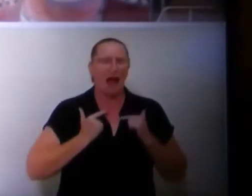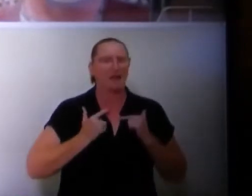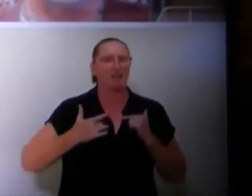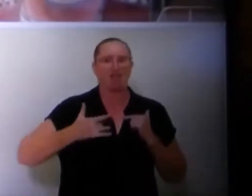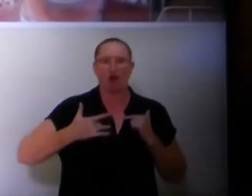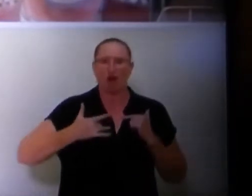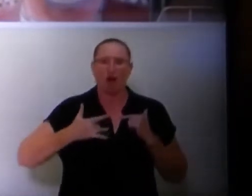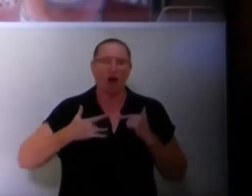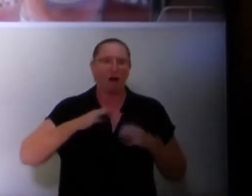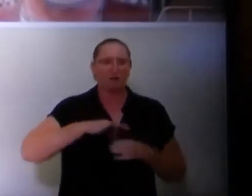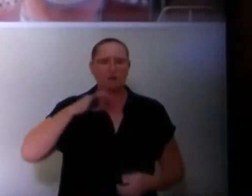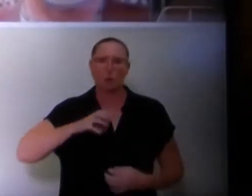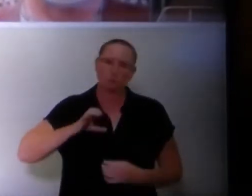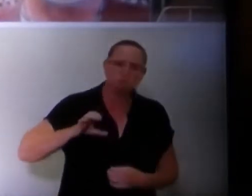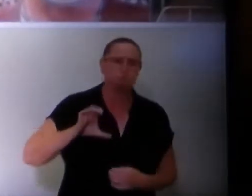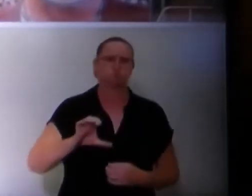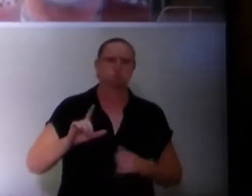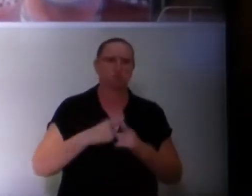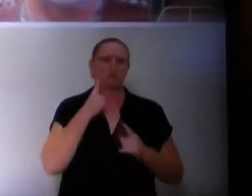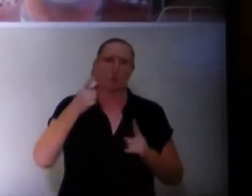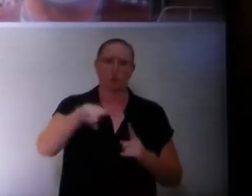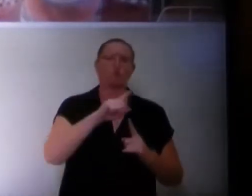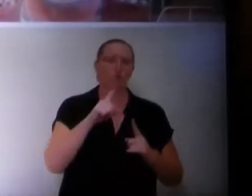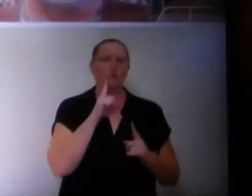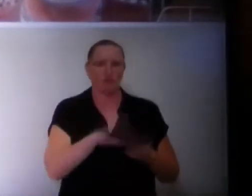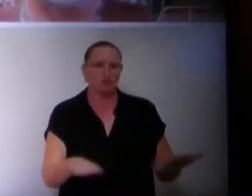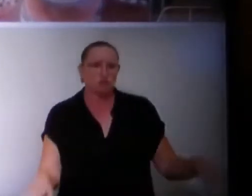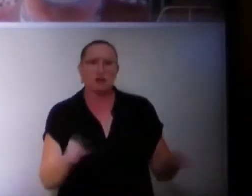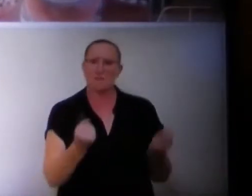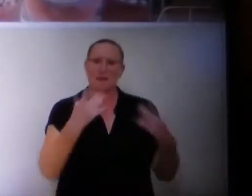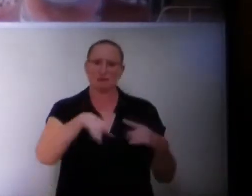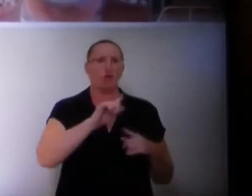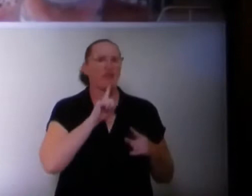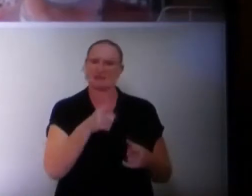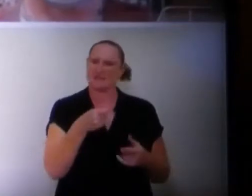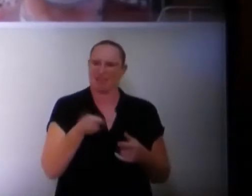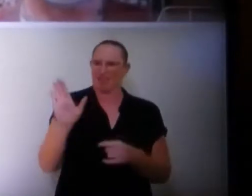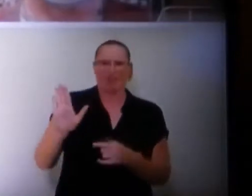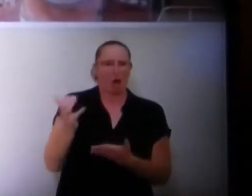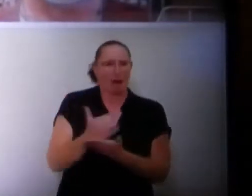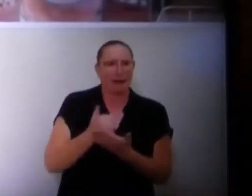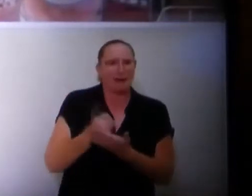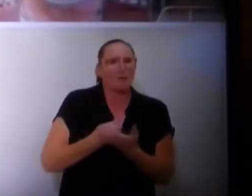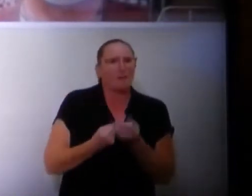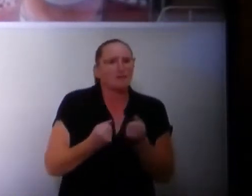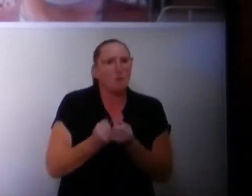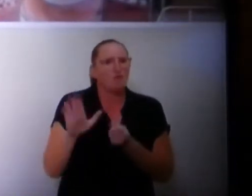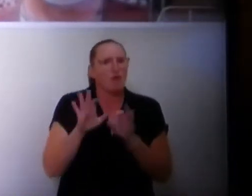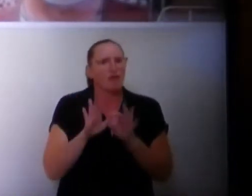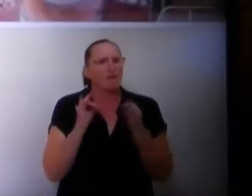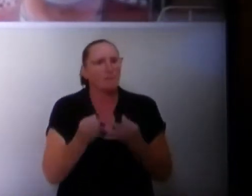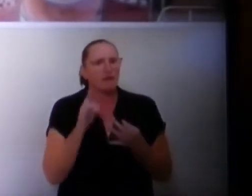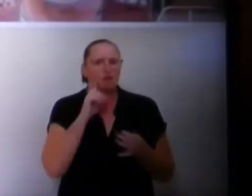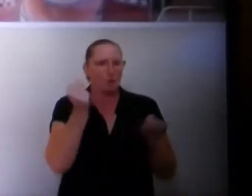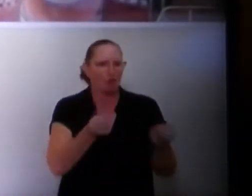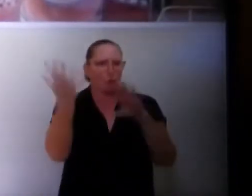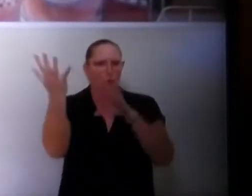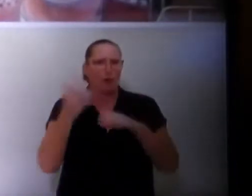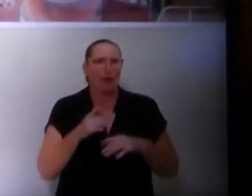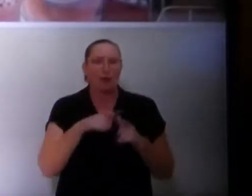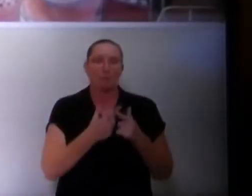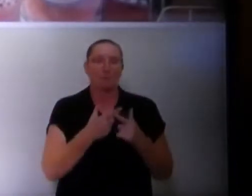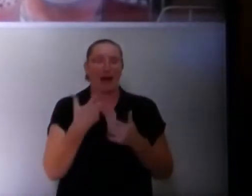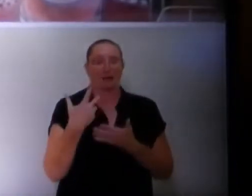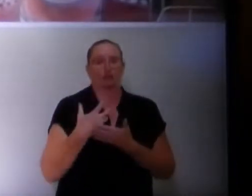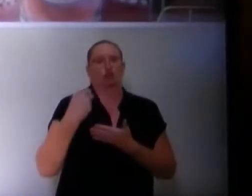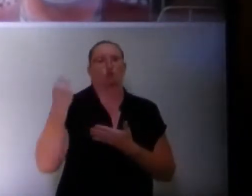heart and soul into these careers. For their children, for you, and for many of them, this is their main source of income and support for themselves and their families. And you're about to throw it away by